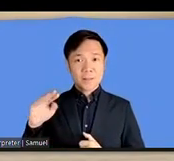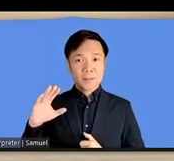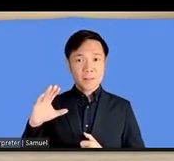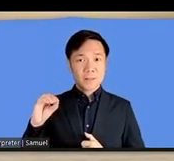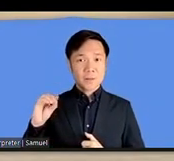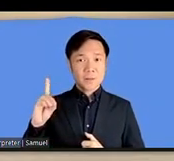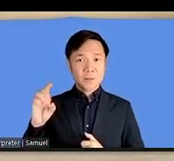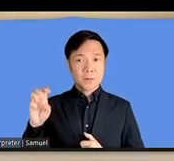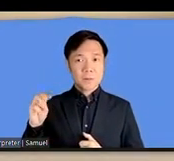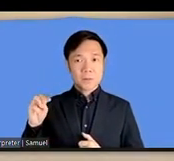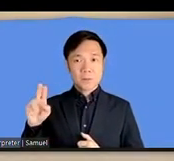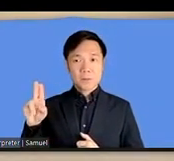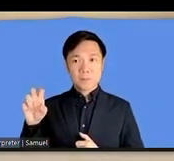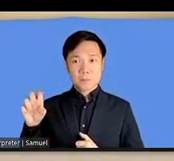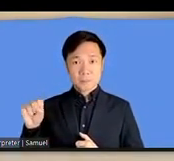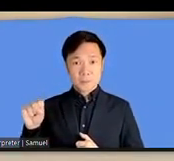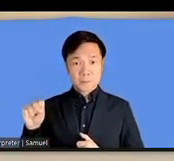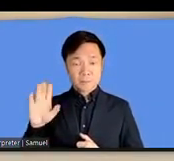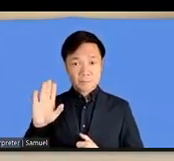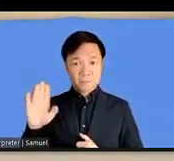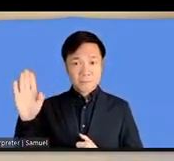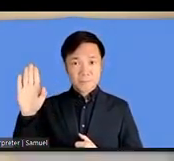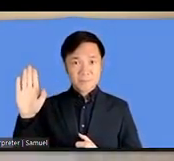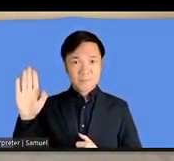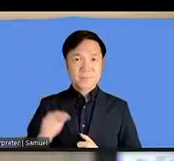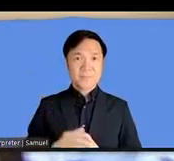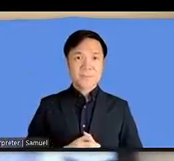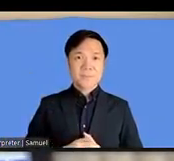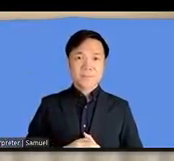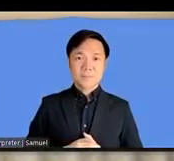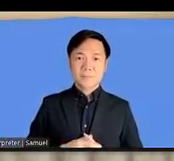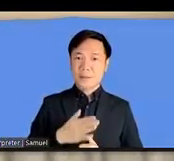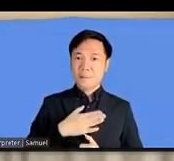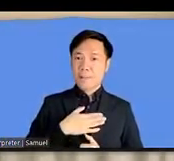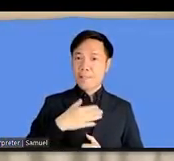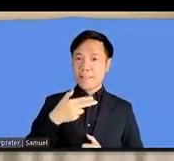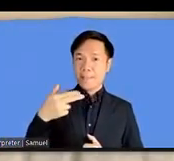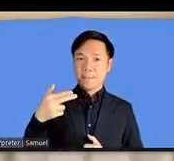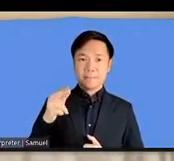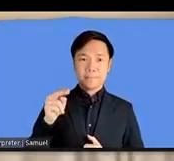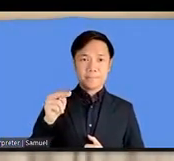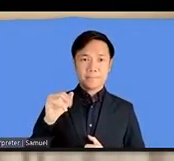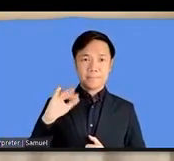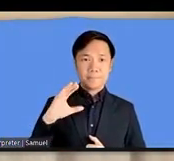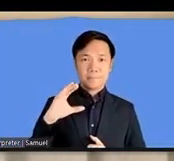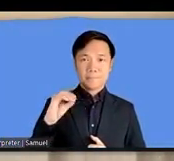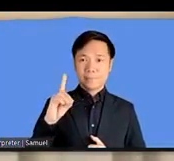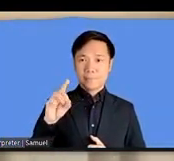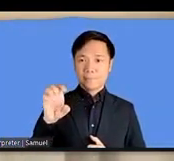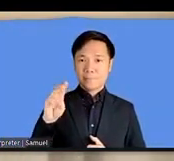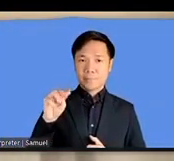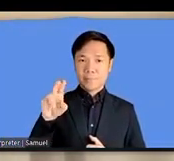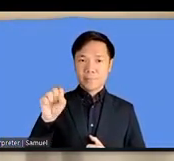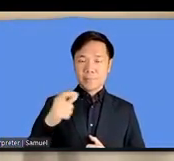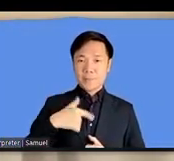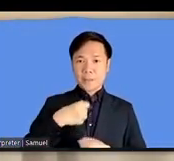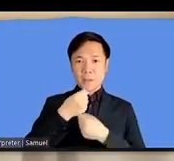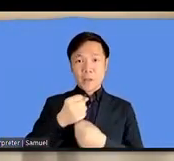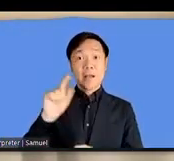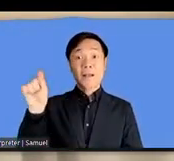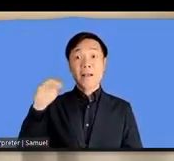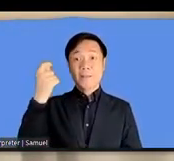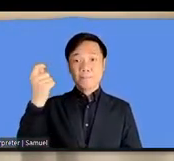Yes, Nicodemus, please. Yes, my name is Nicodemus Nyakundi. I'm from Kenya, courtesy of DECAD.